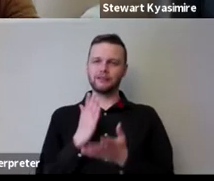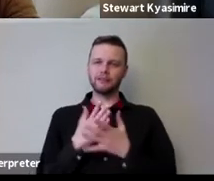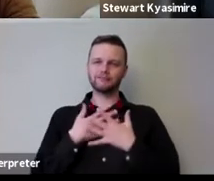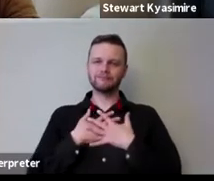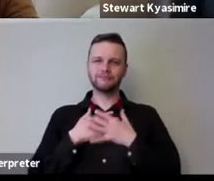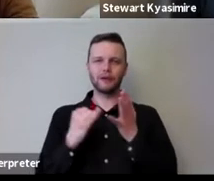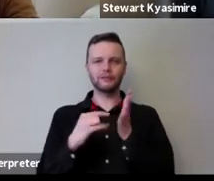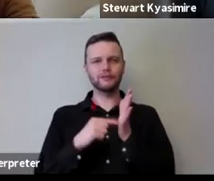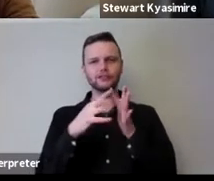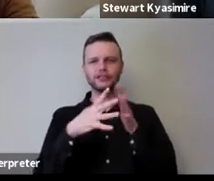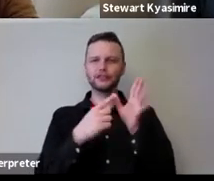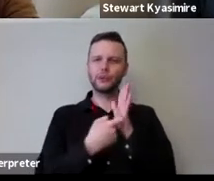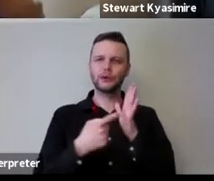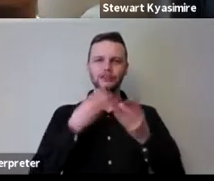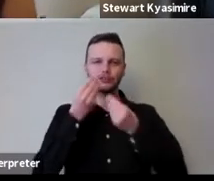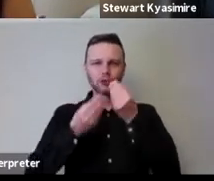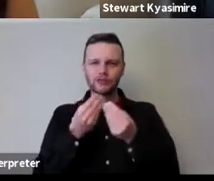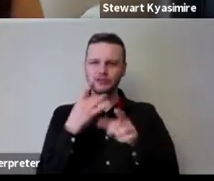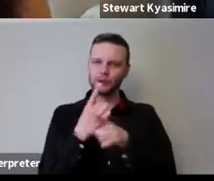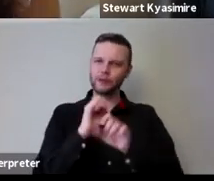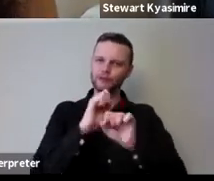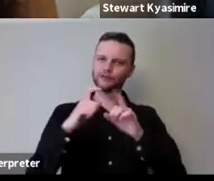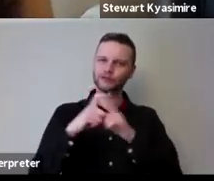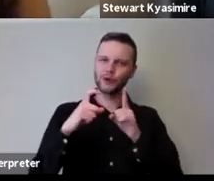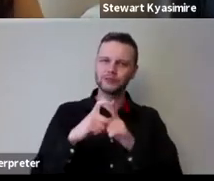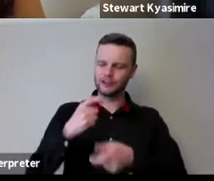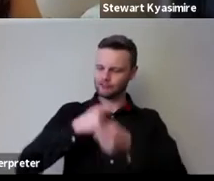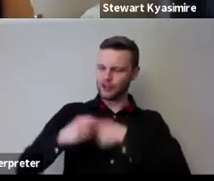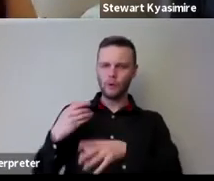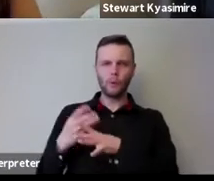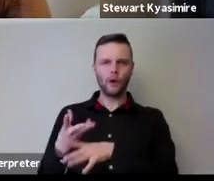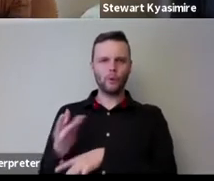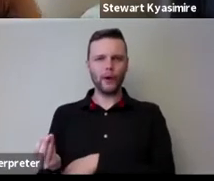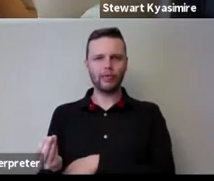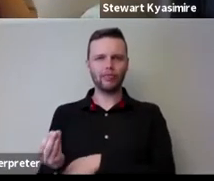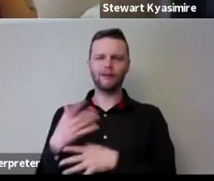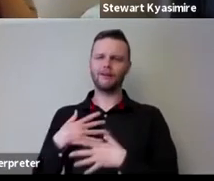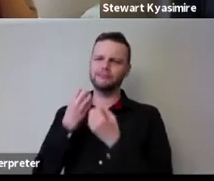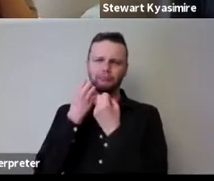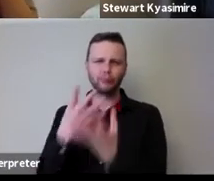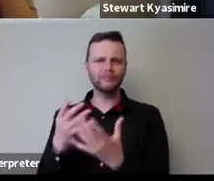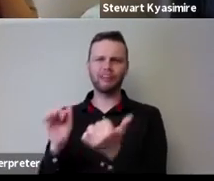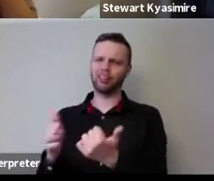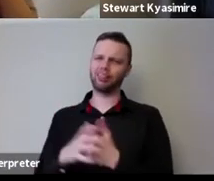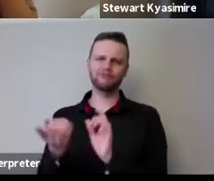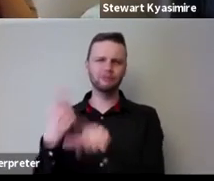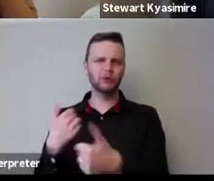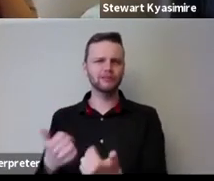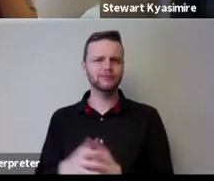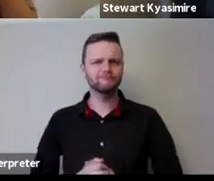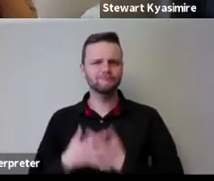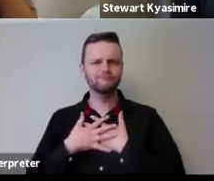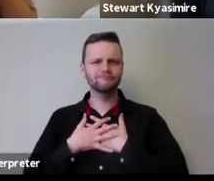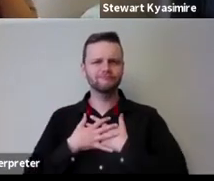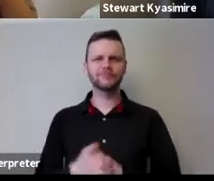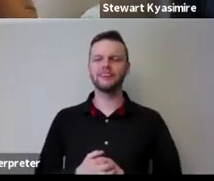like talking about your daughter and making something collaborating with her on making something what a beautiful response I confess